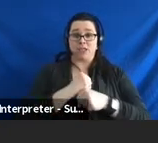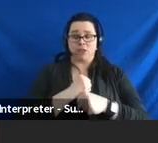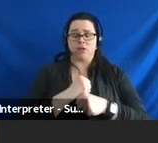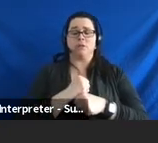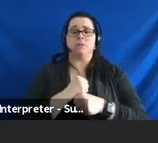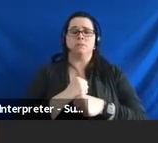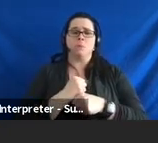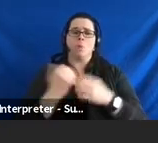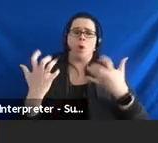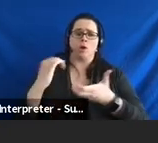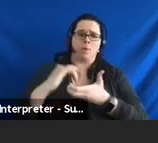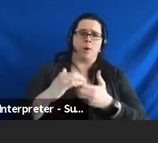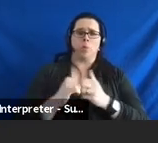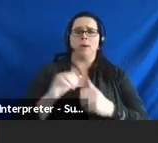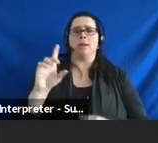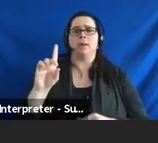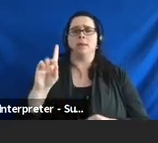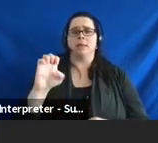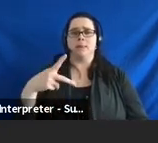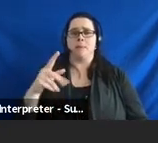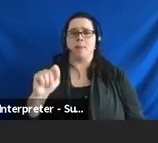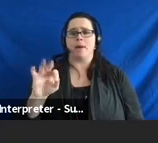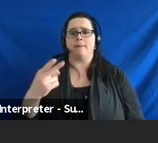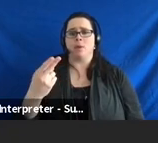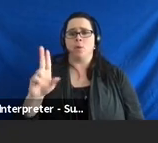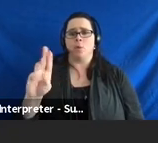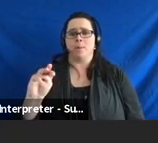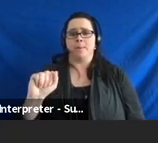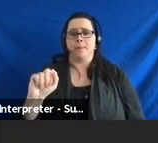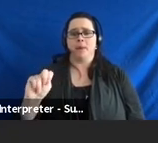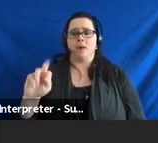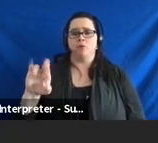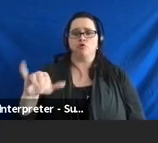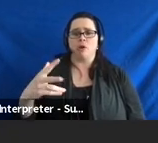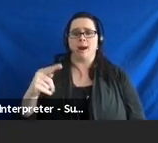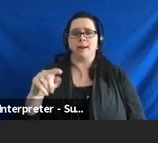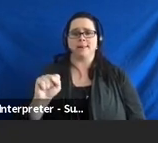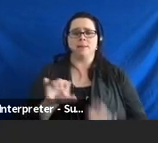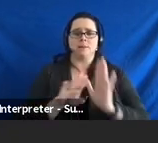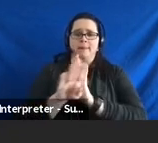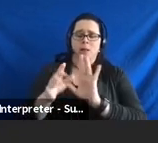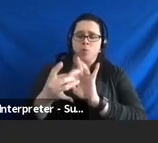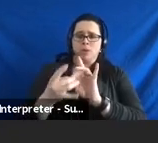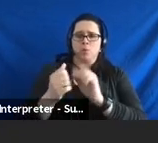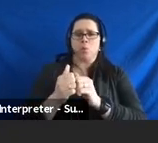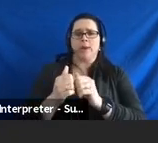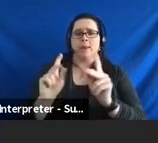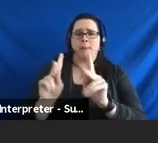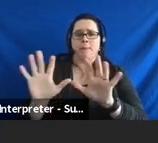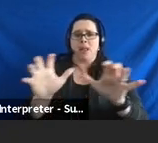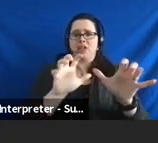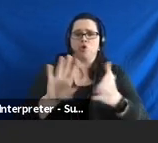would like to partner with Department of Human Rights and start developing relationships with the underserved populations